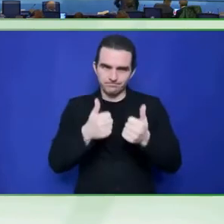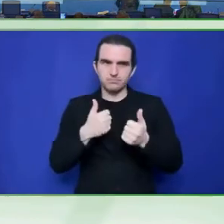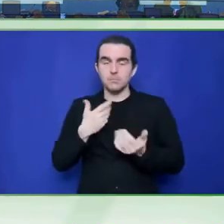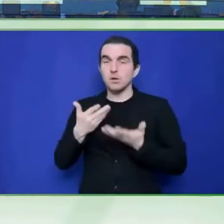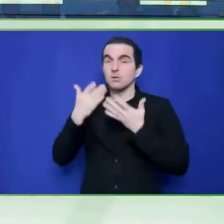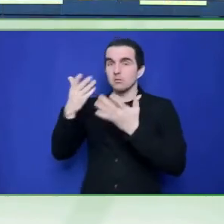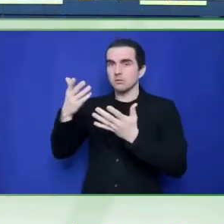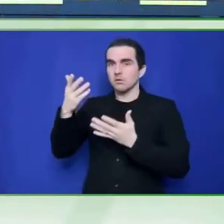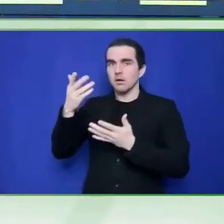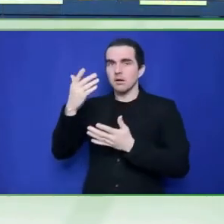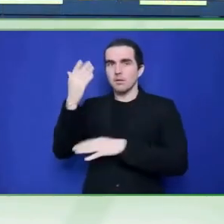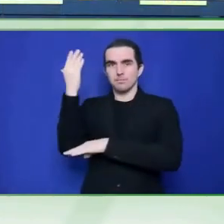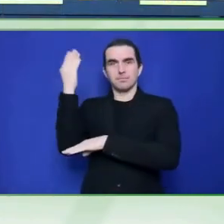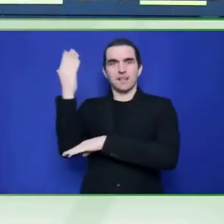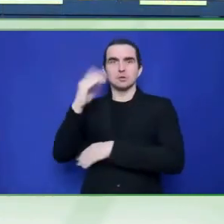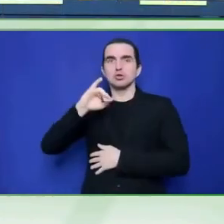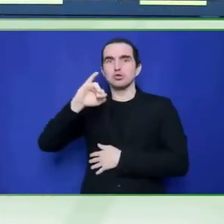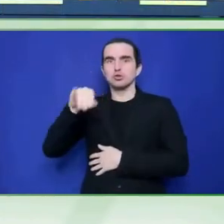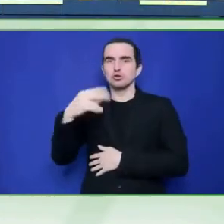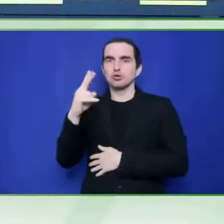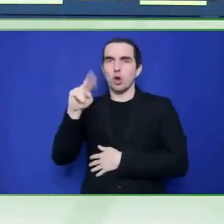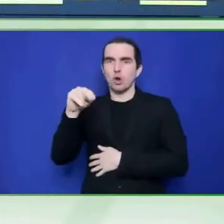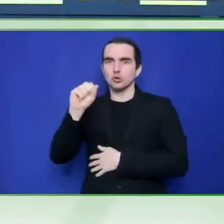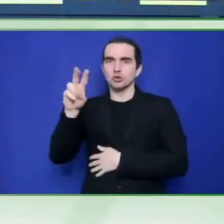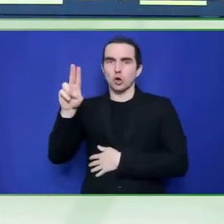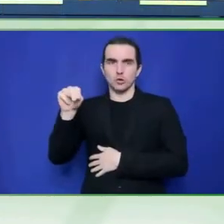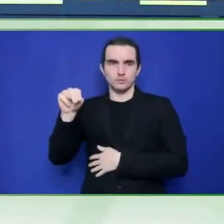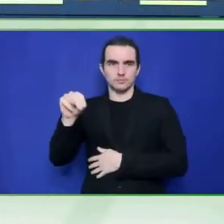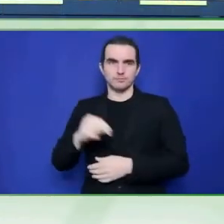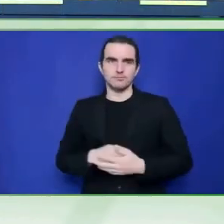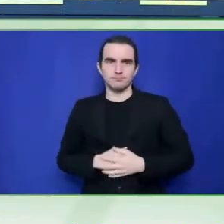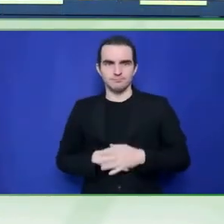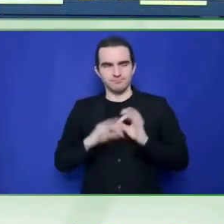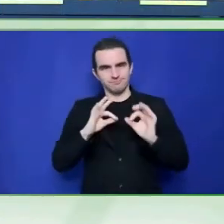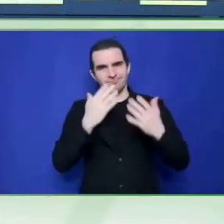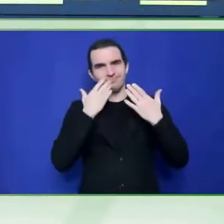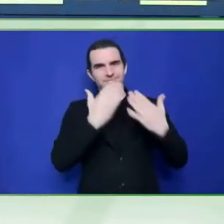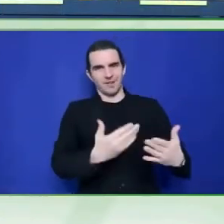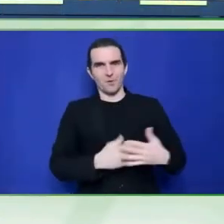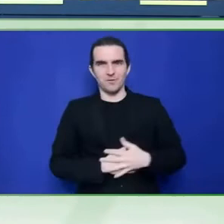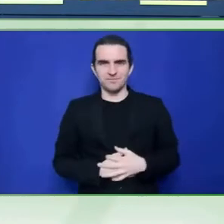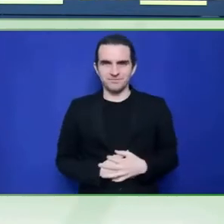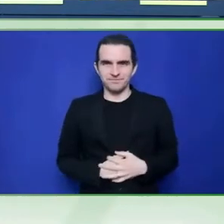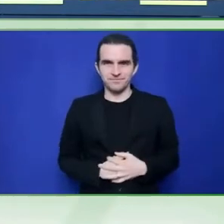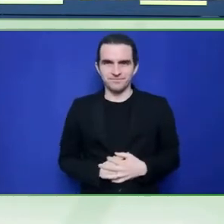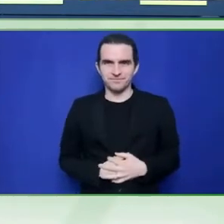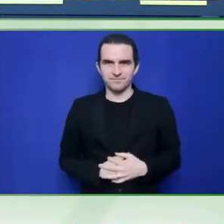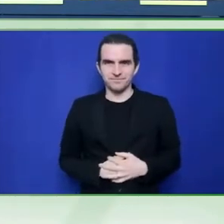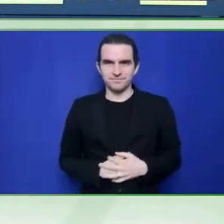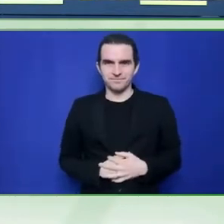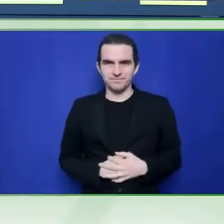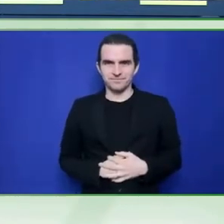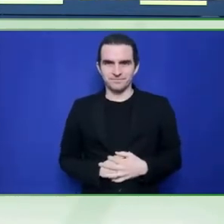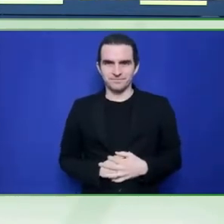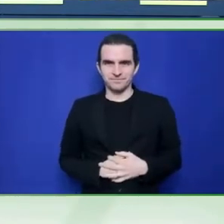Excellent reflection. Jennifer, thank you so much. And with honor to your family and their time in Vienna.